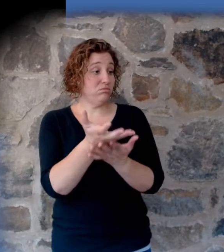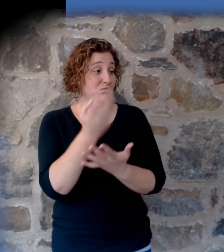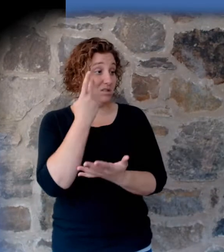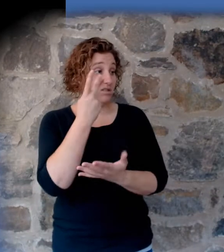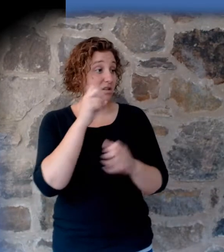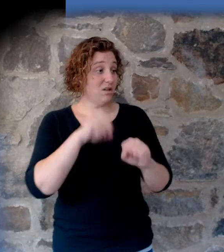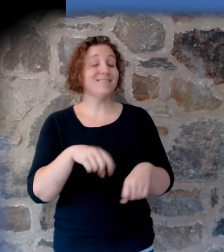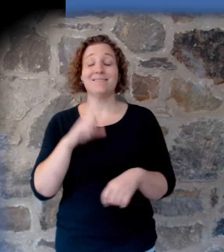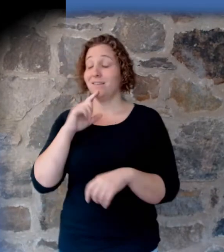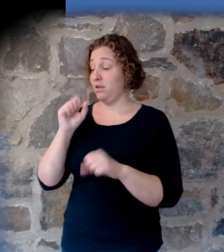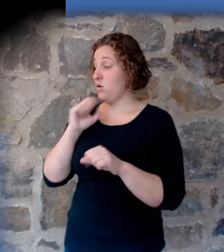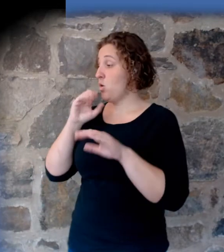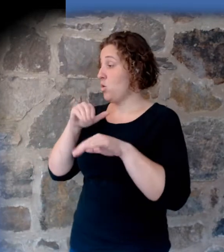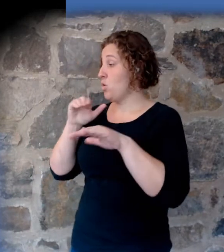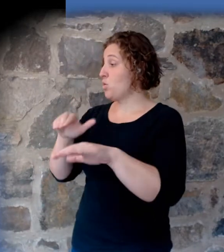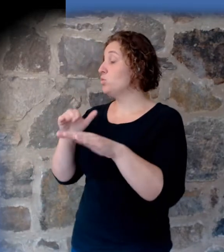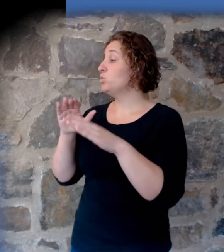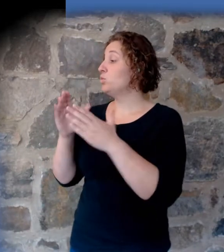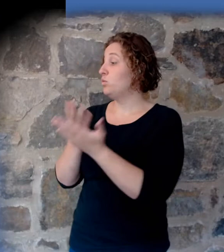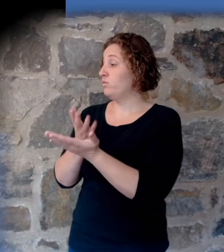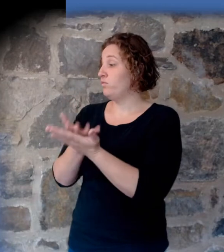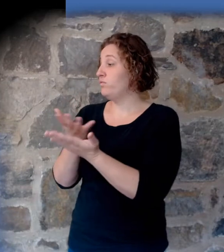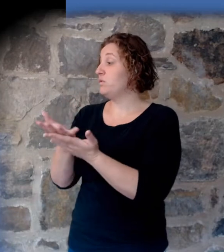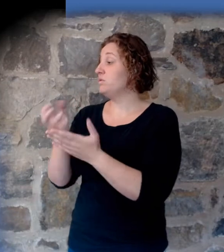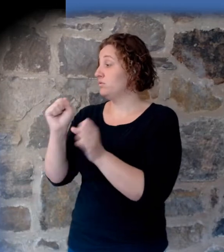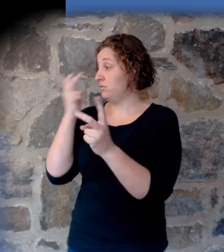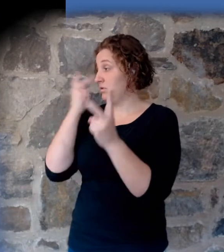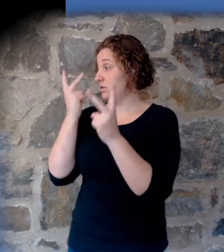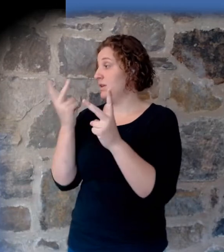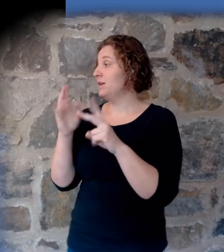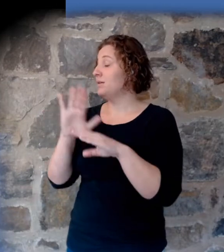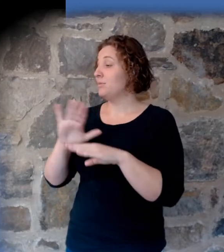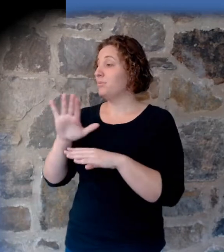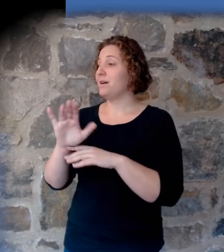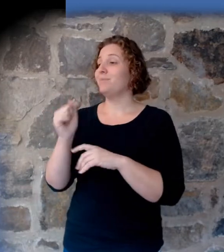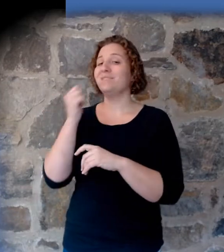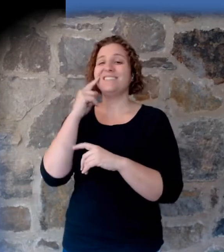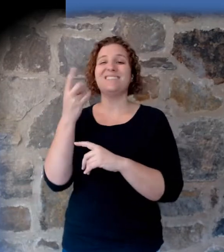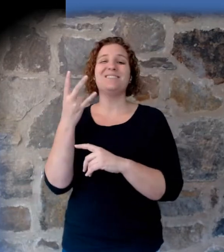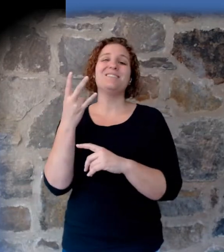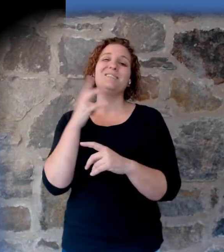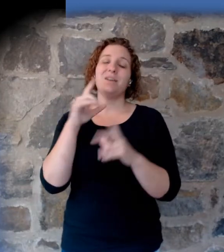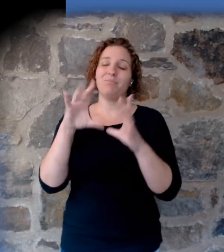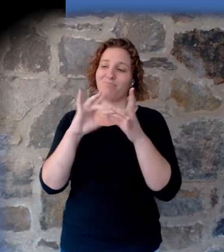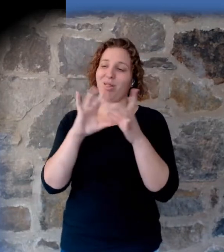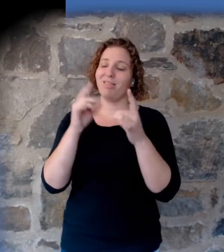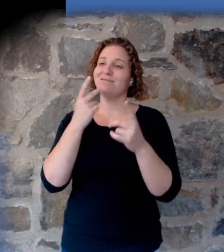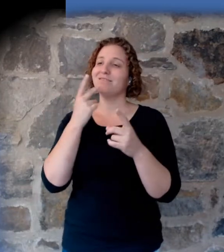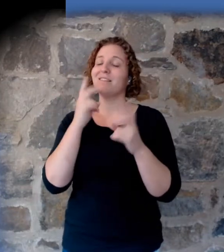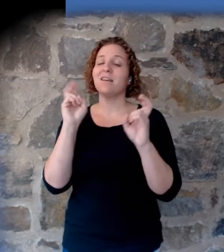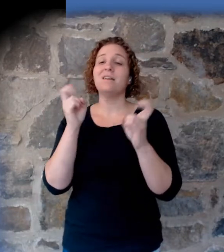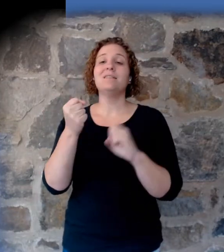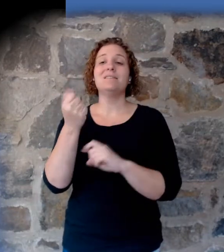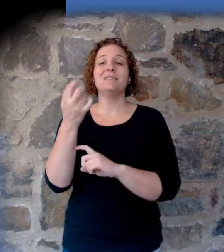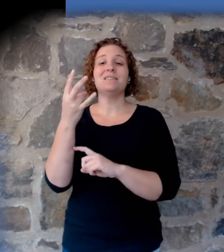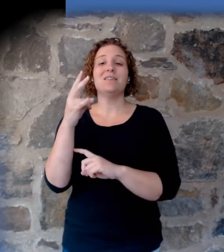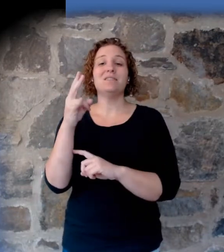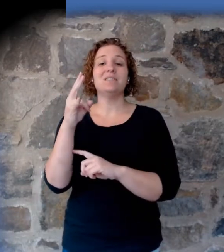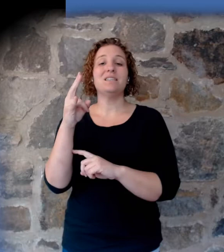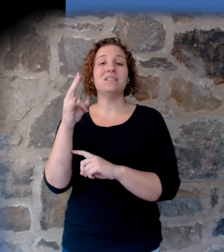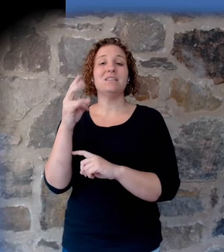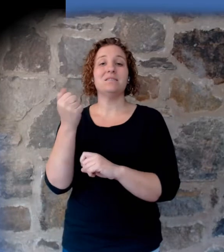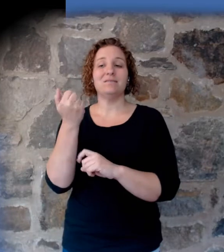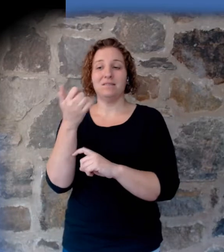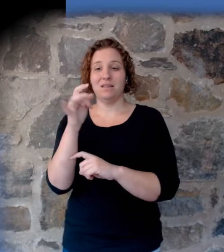But the standard explanation is there were 17 different advances and retreats of the ocean over the North